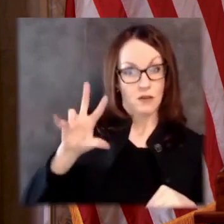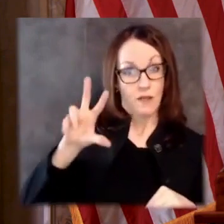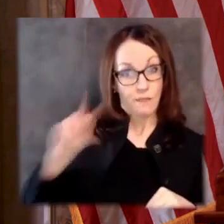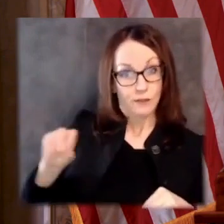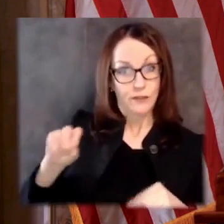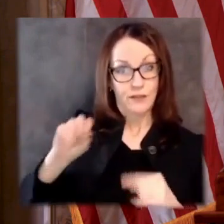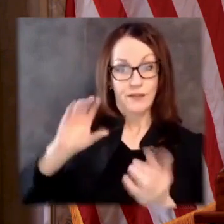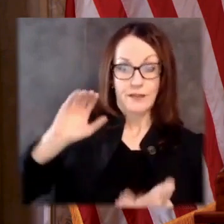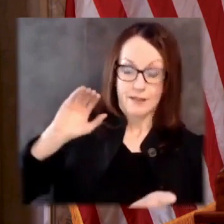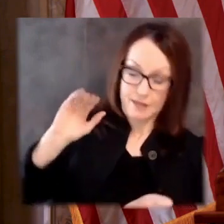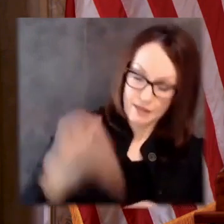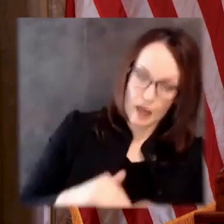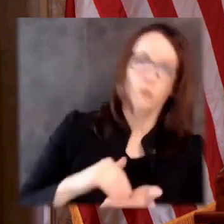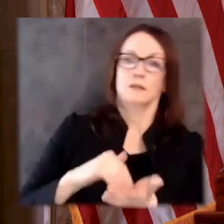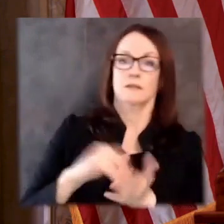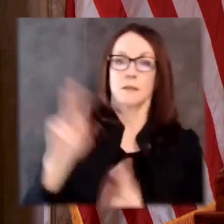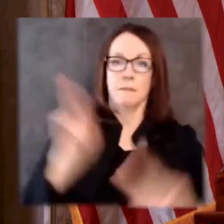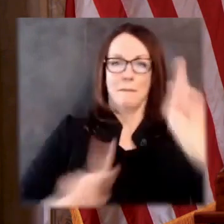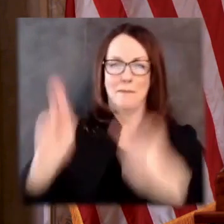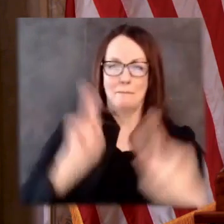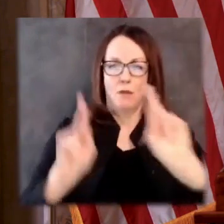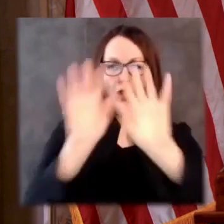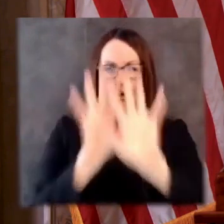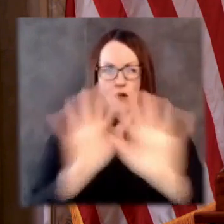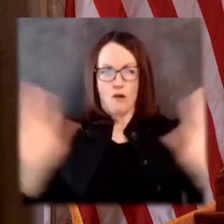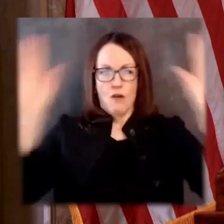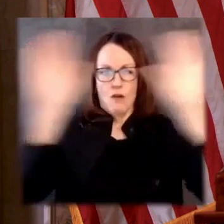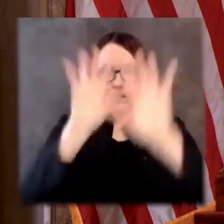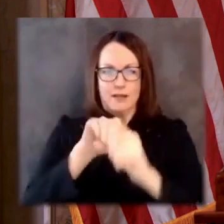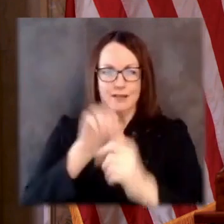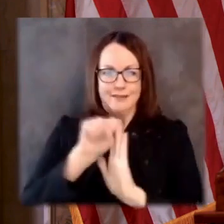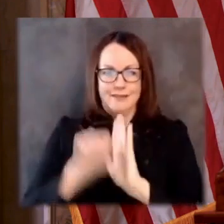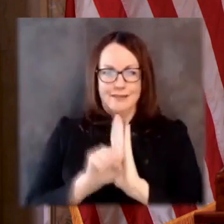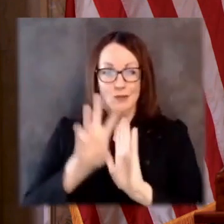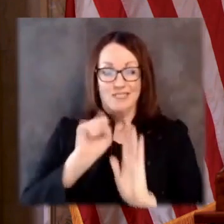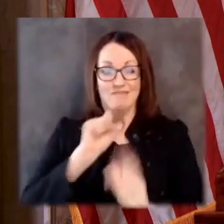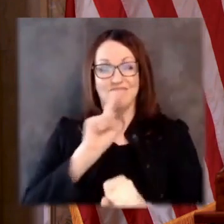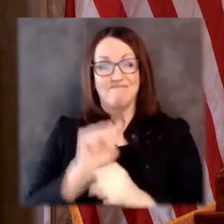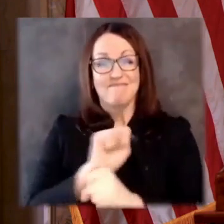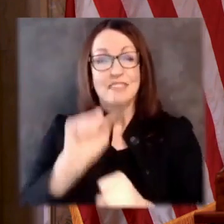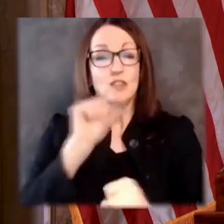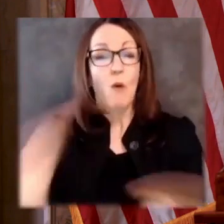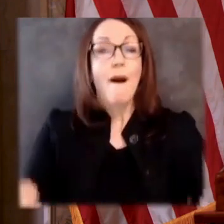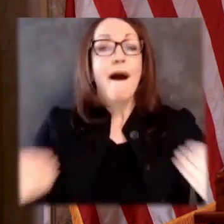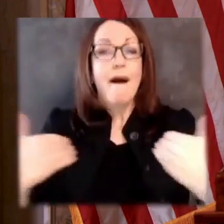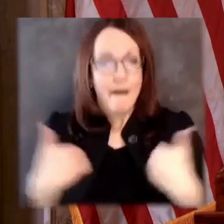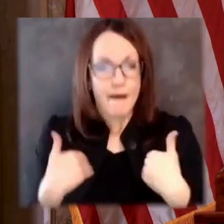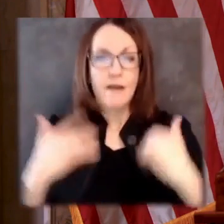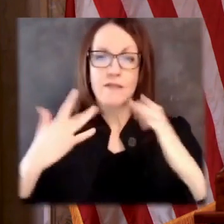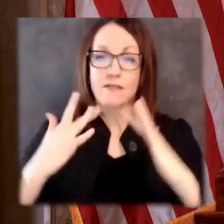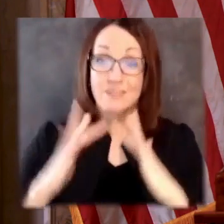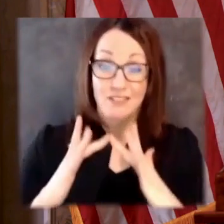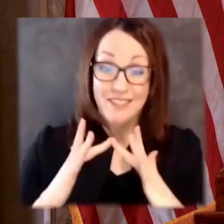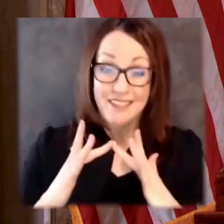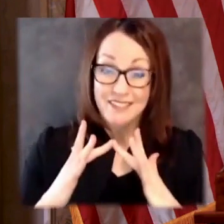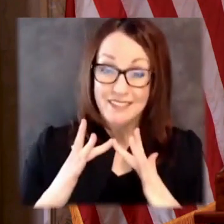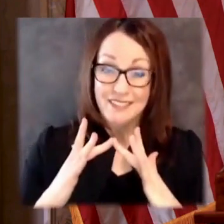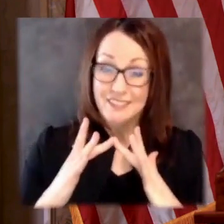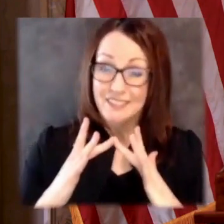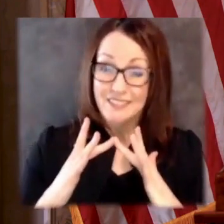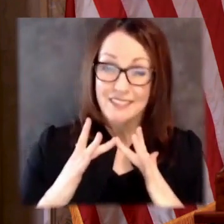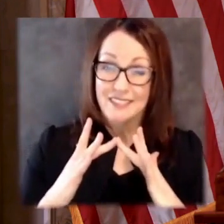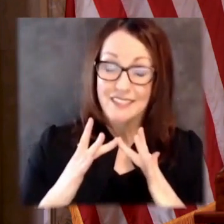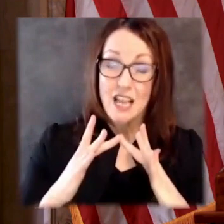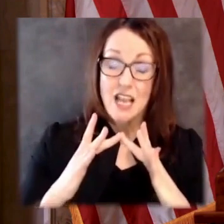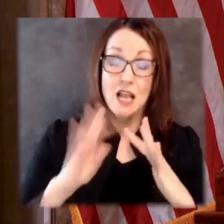make up 25% of our state's rural population lack access to high-speed internet. Our state